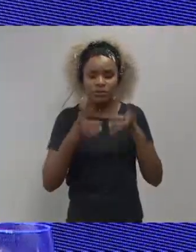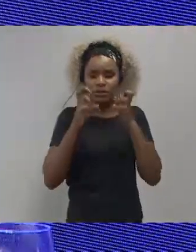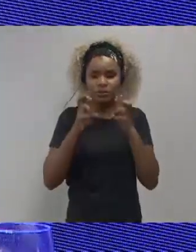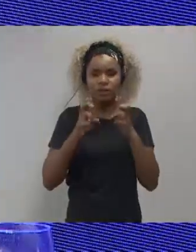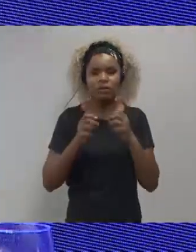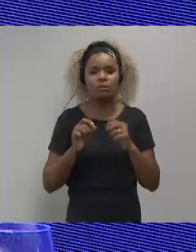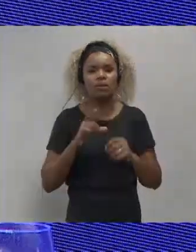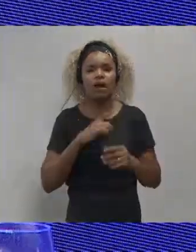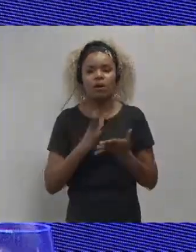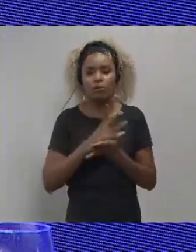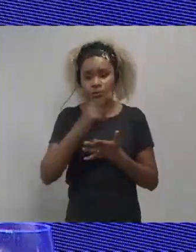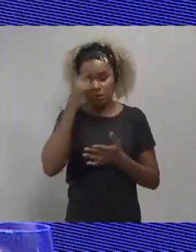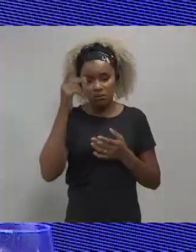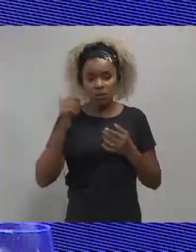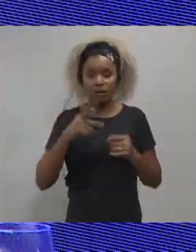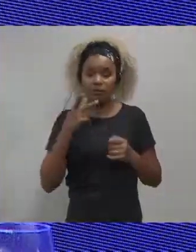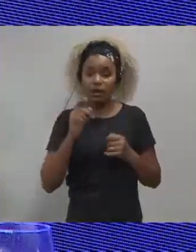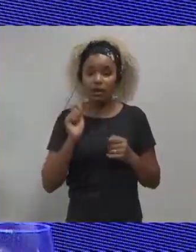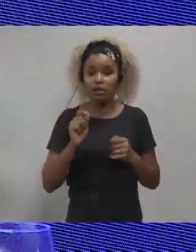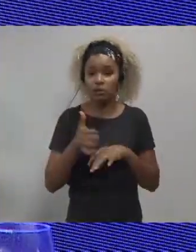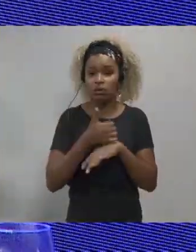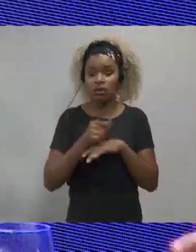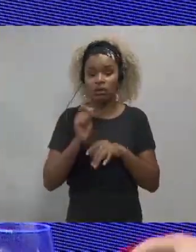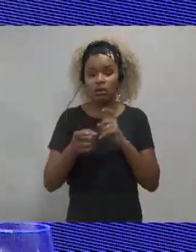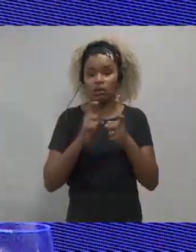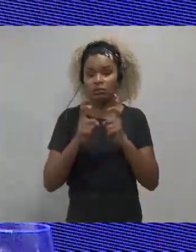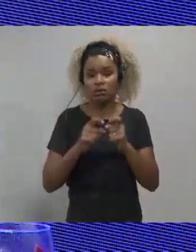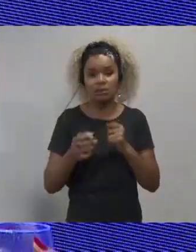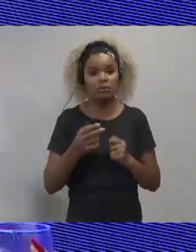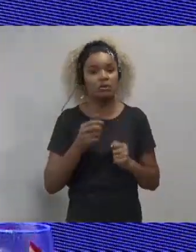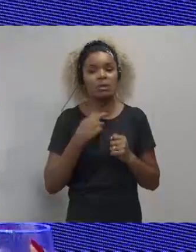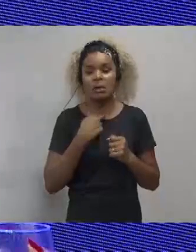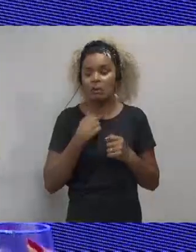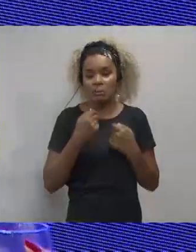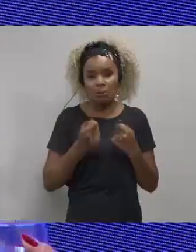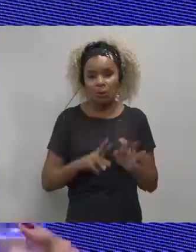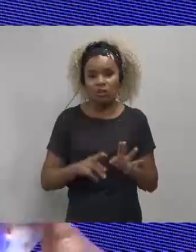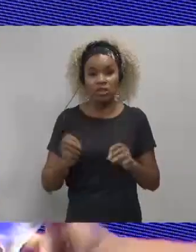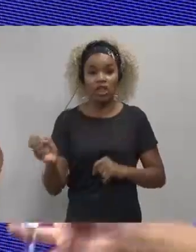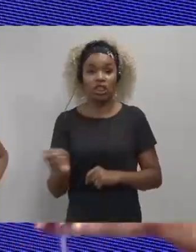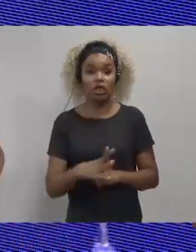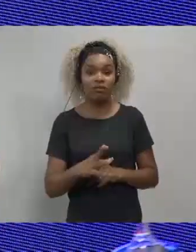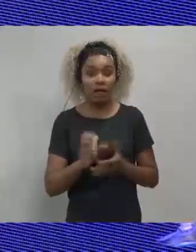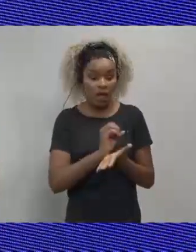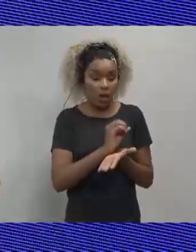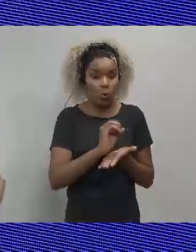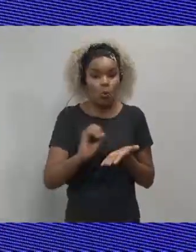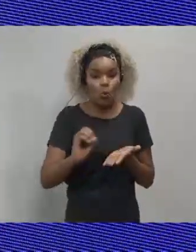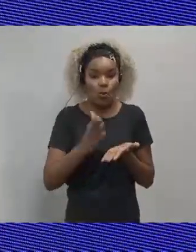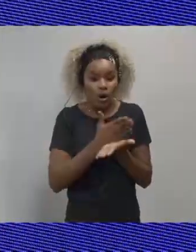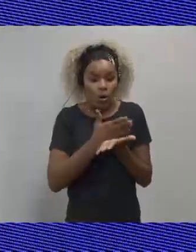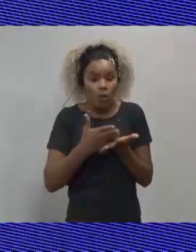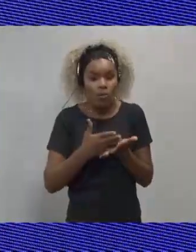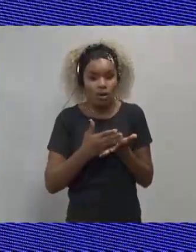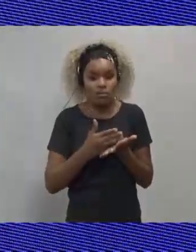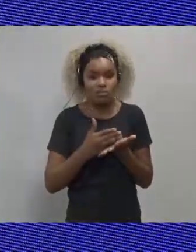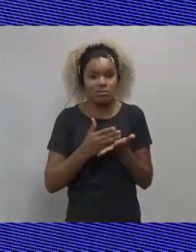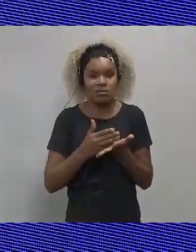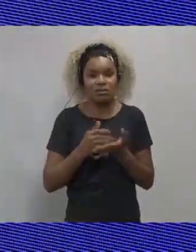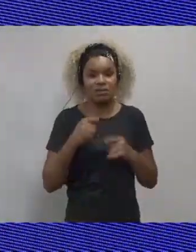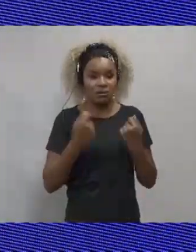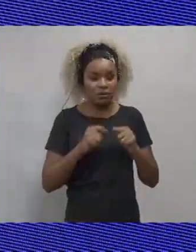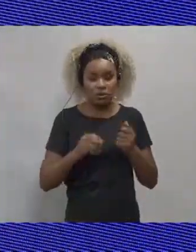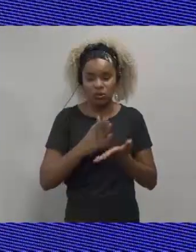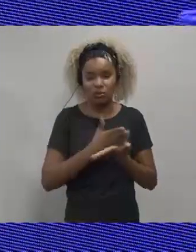Well, before this perception, there are those who defend that the administration should not innovate from zero ground.